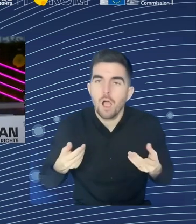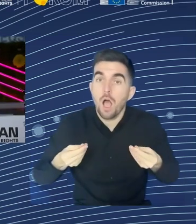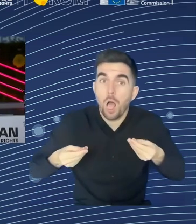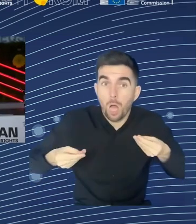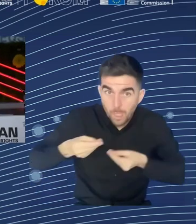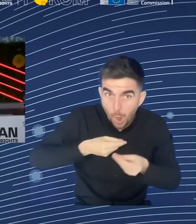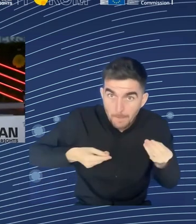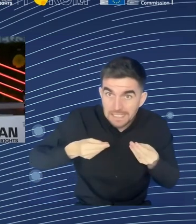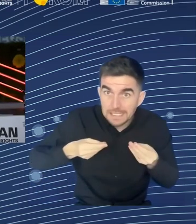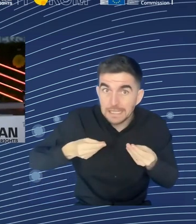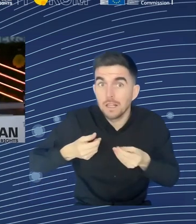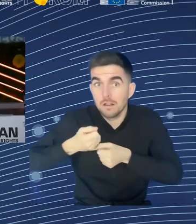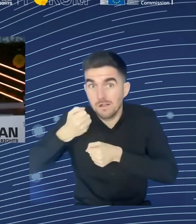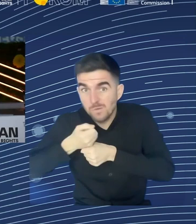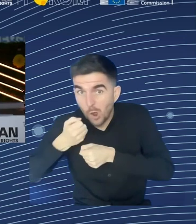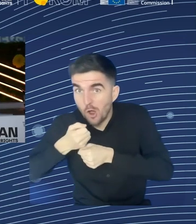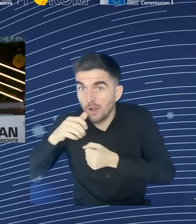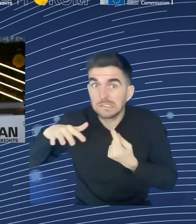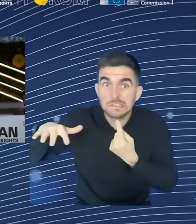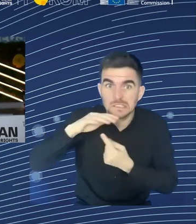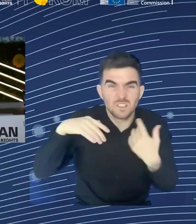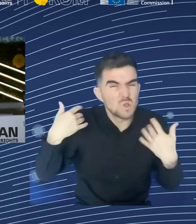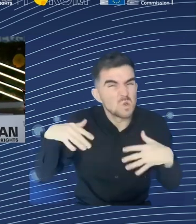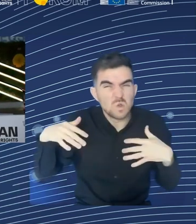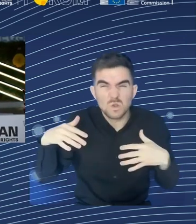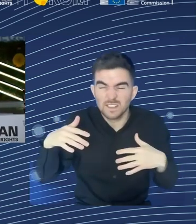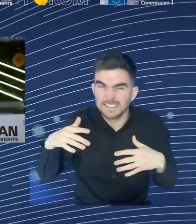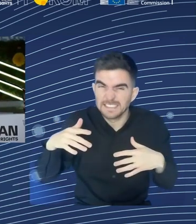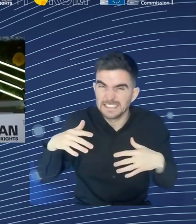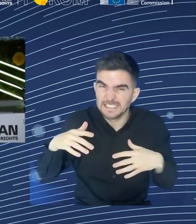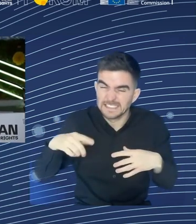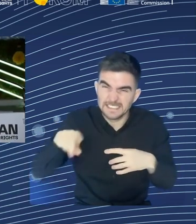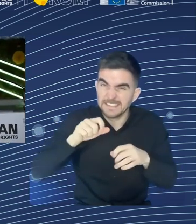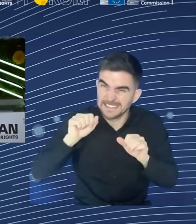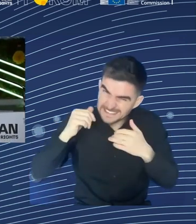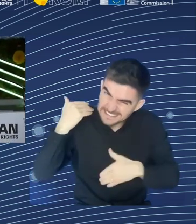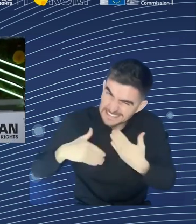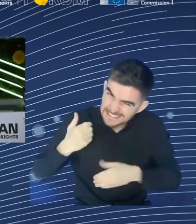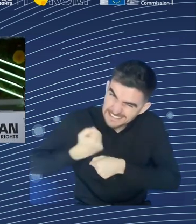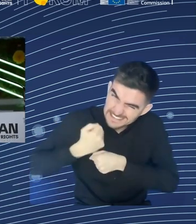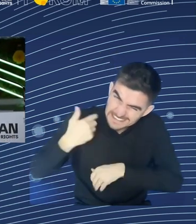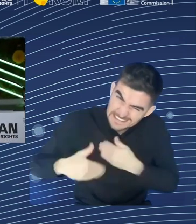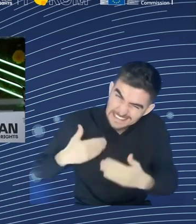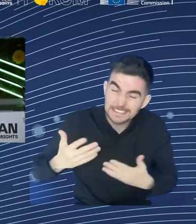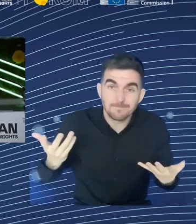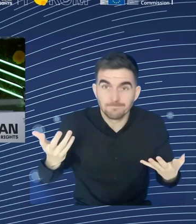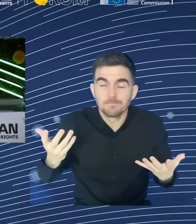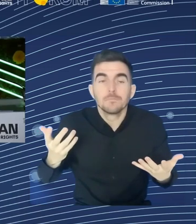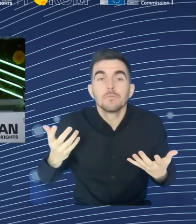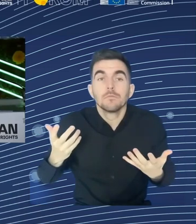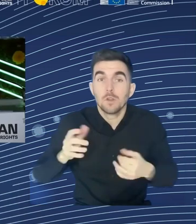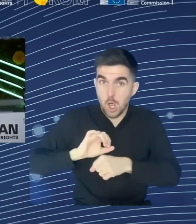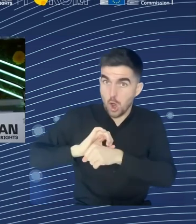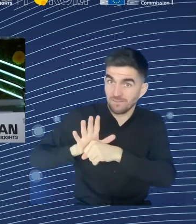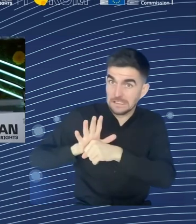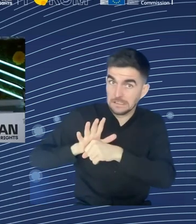against Ukraine and its impact in terms of energy and inflation. So basically, what